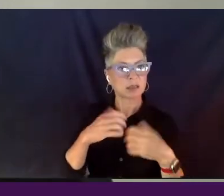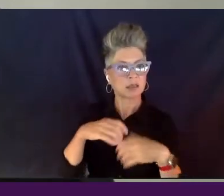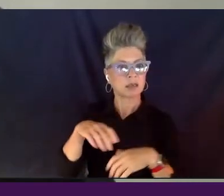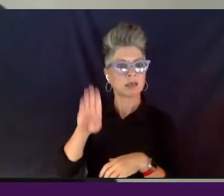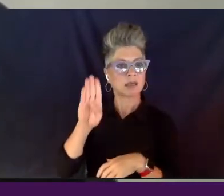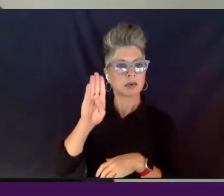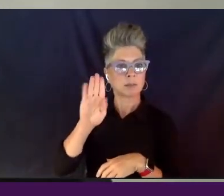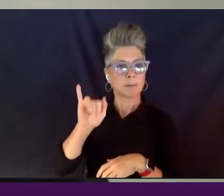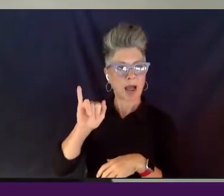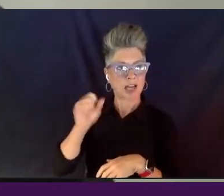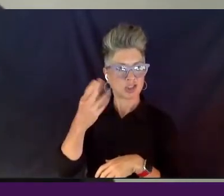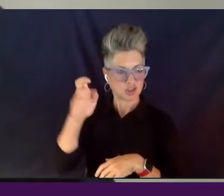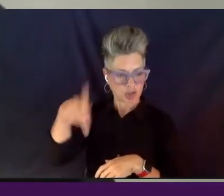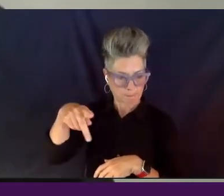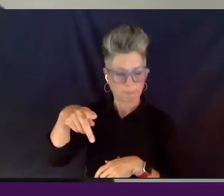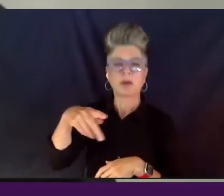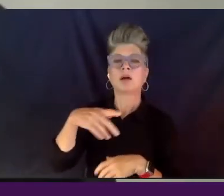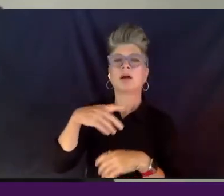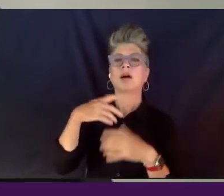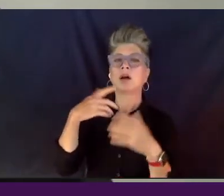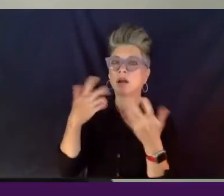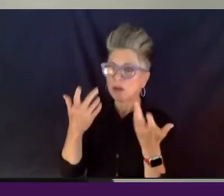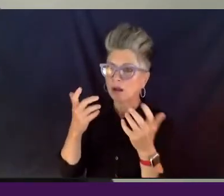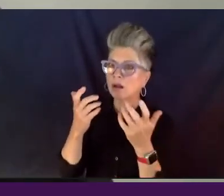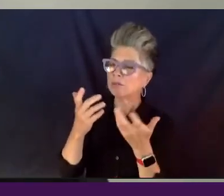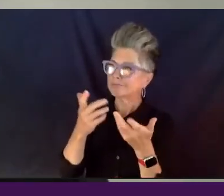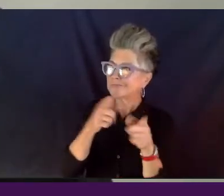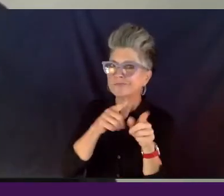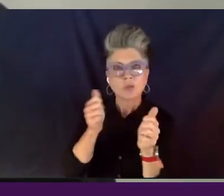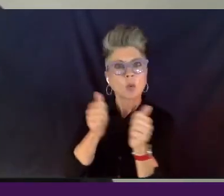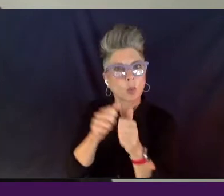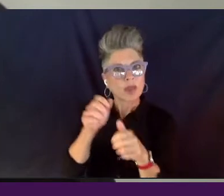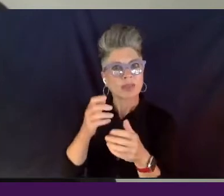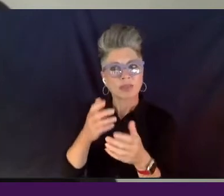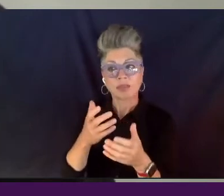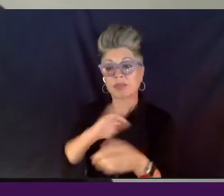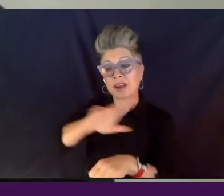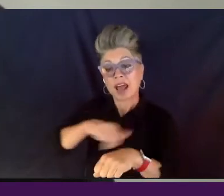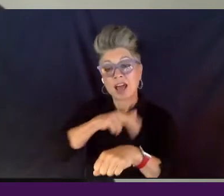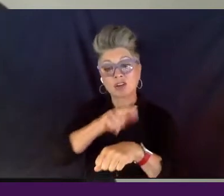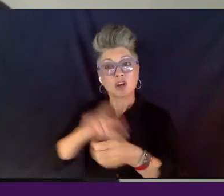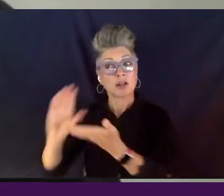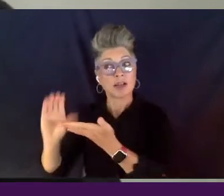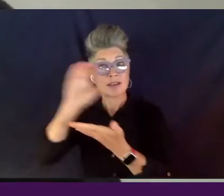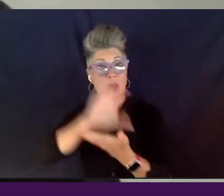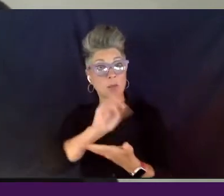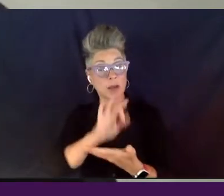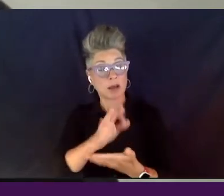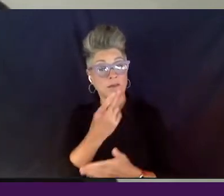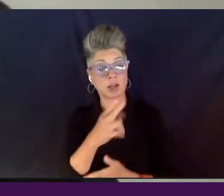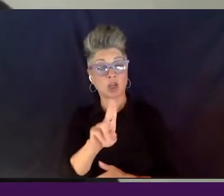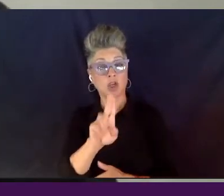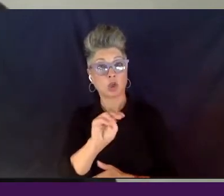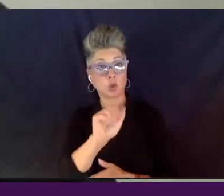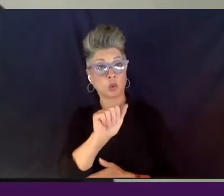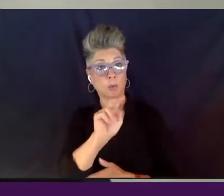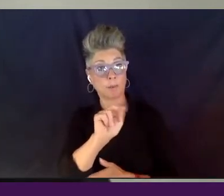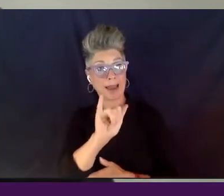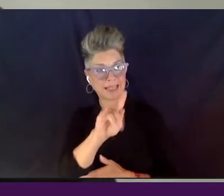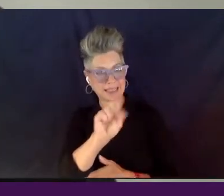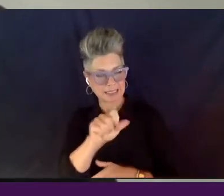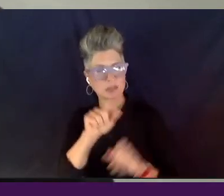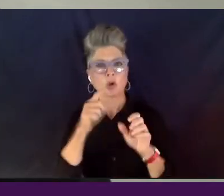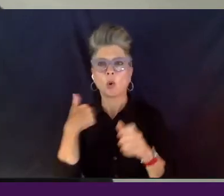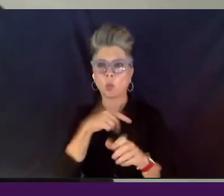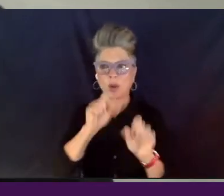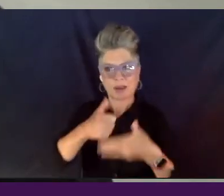entities along with entities like the National Endowment of Humanities, we get people to where, what they need to do in terms of the budget.